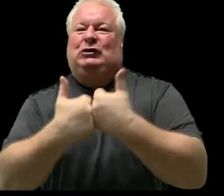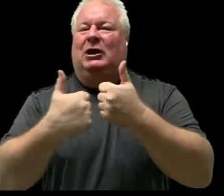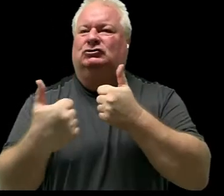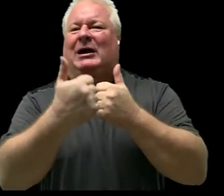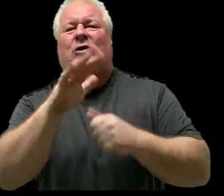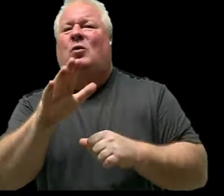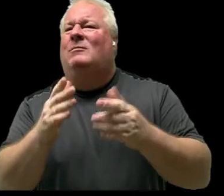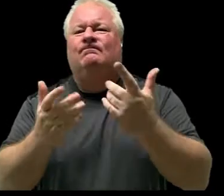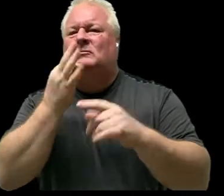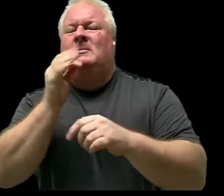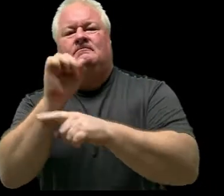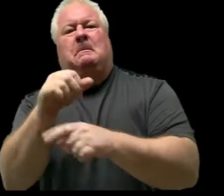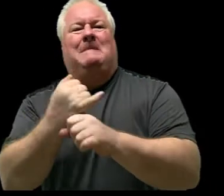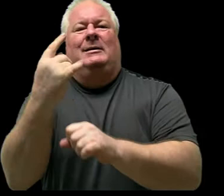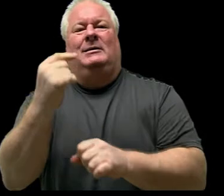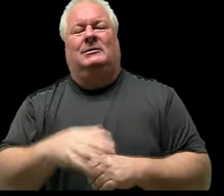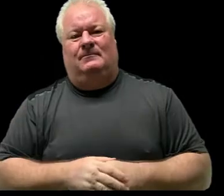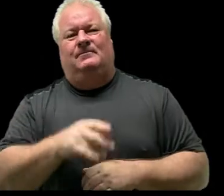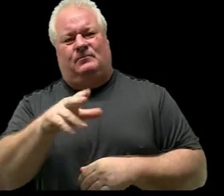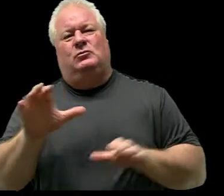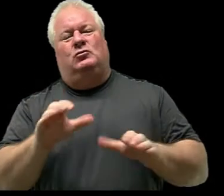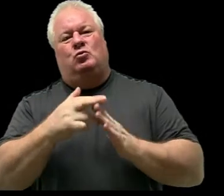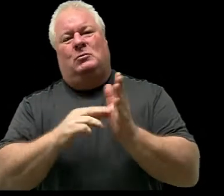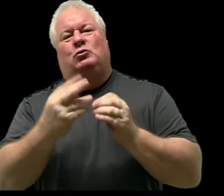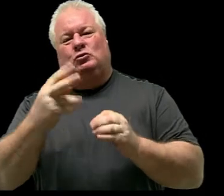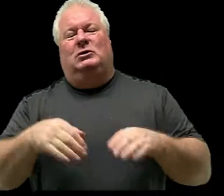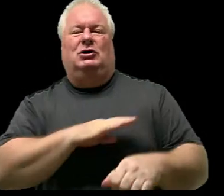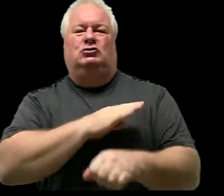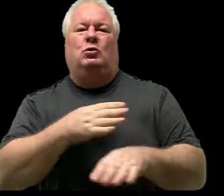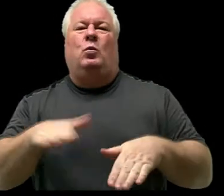Let's not forget rule number two and take our energy walk.